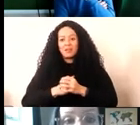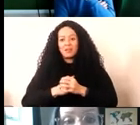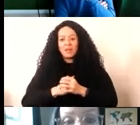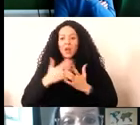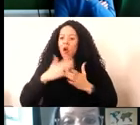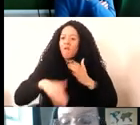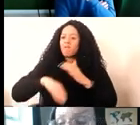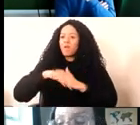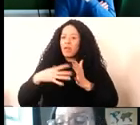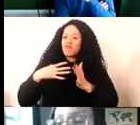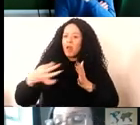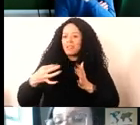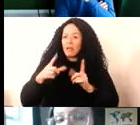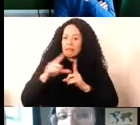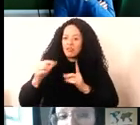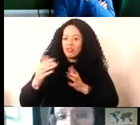and beyond.